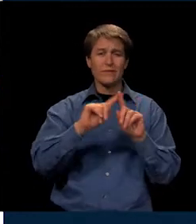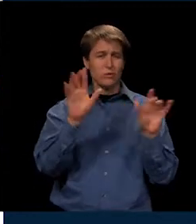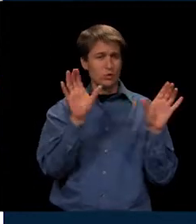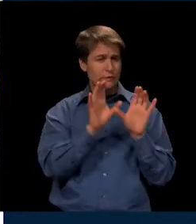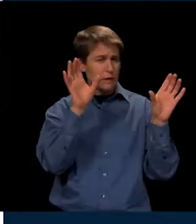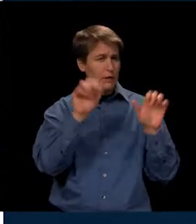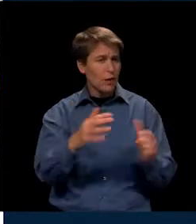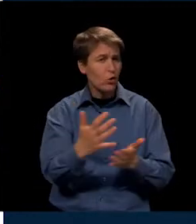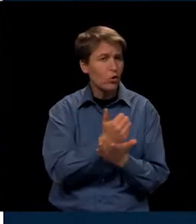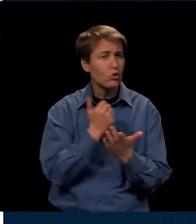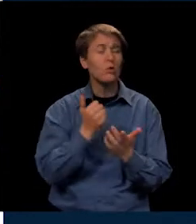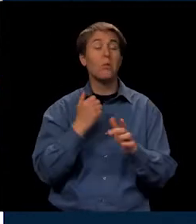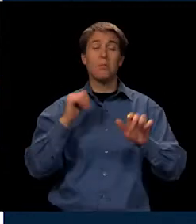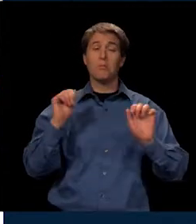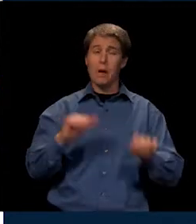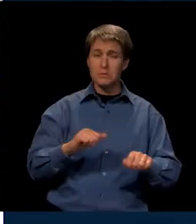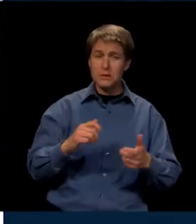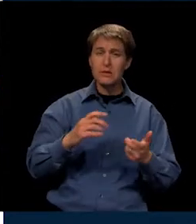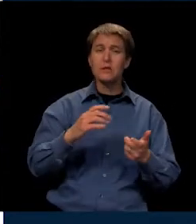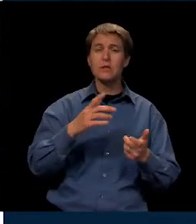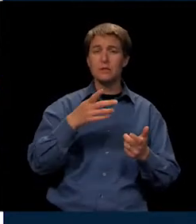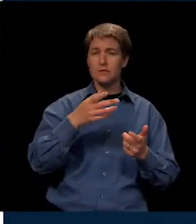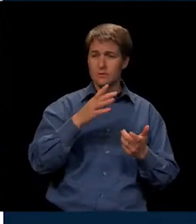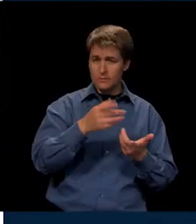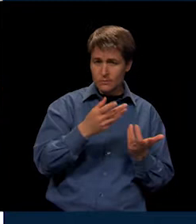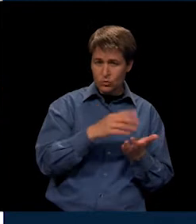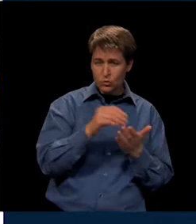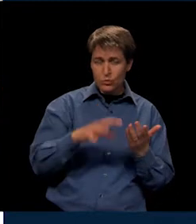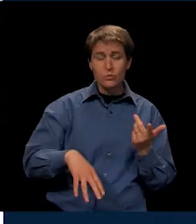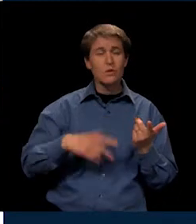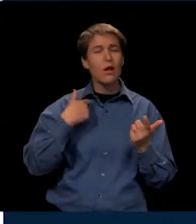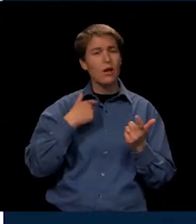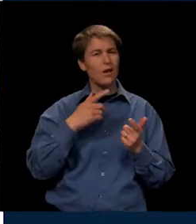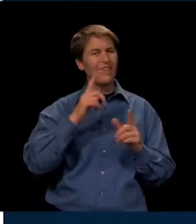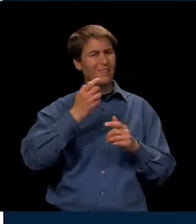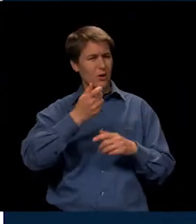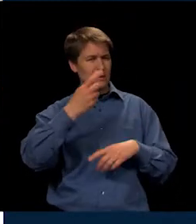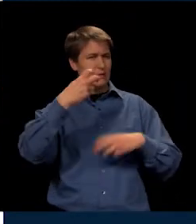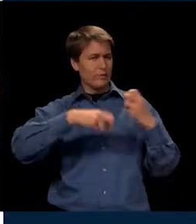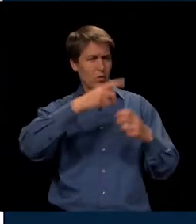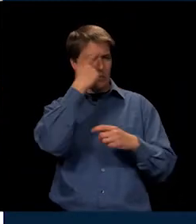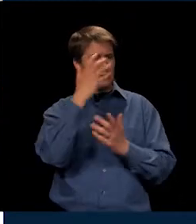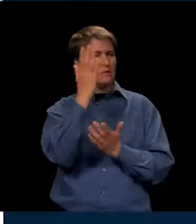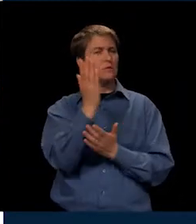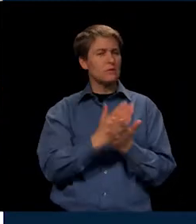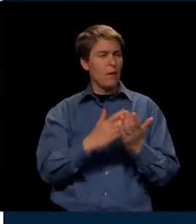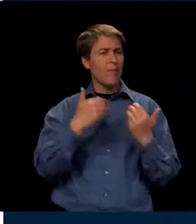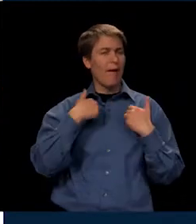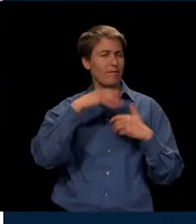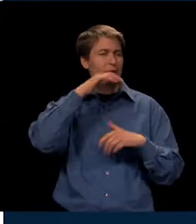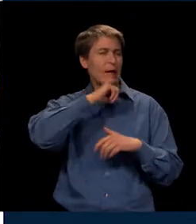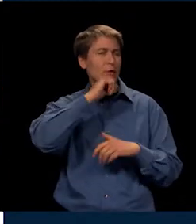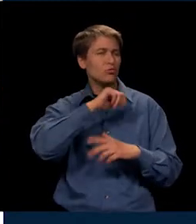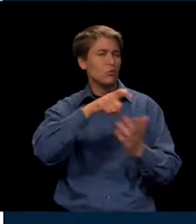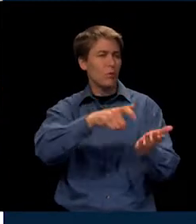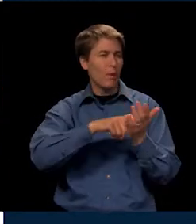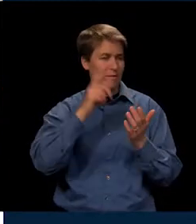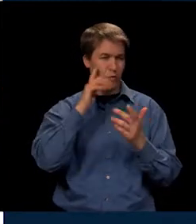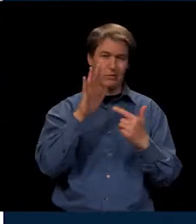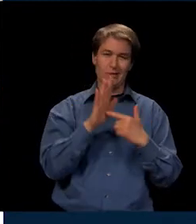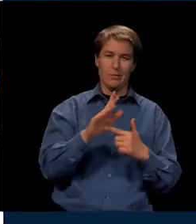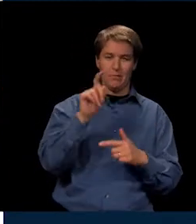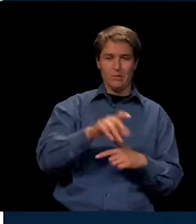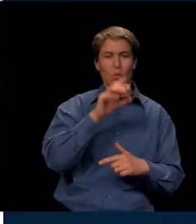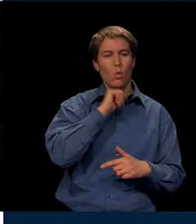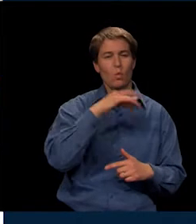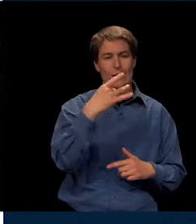possibly as you're a student. Those are a little bit difficult because some of those have some age requirements. For example, you have to be